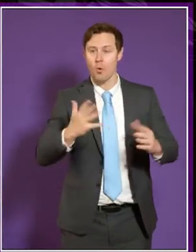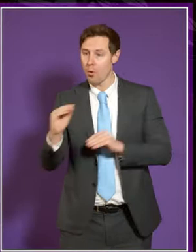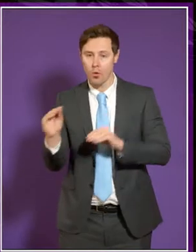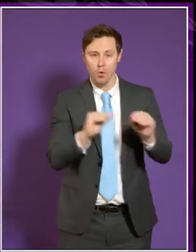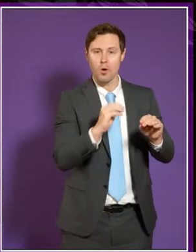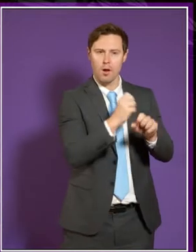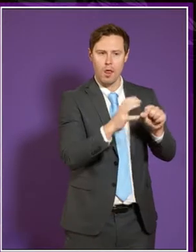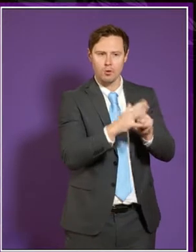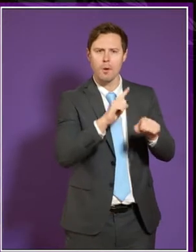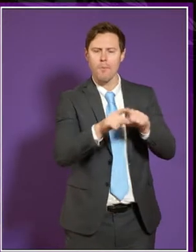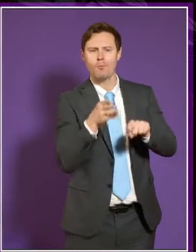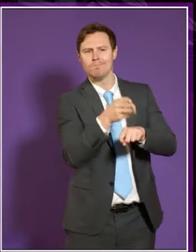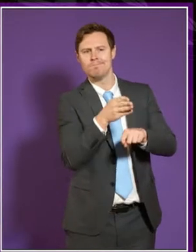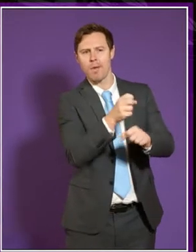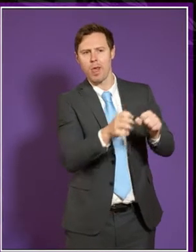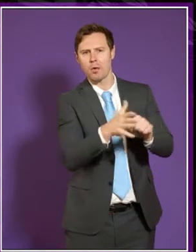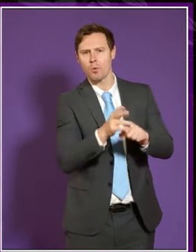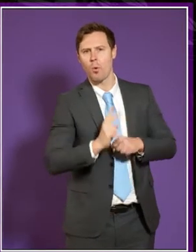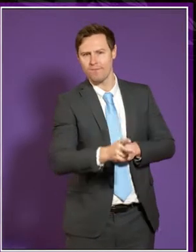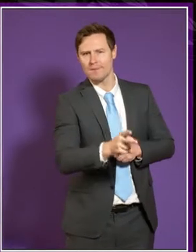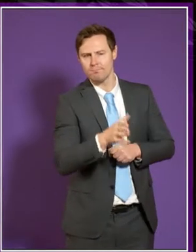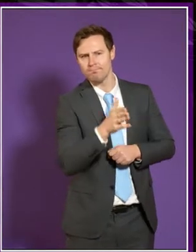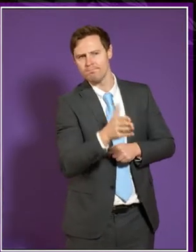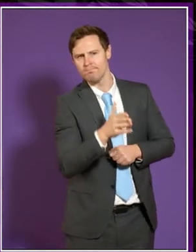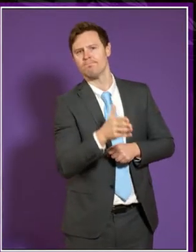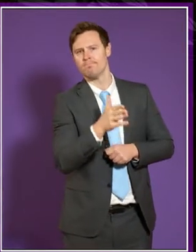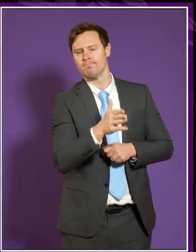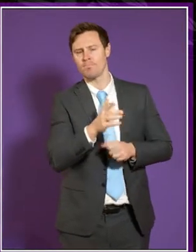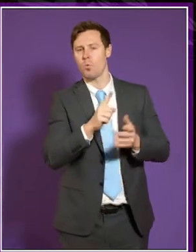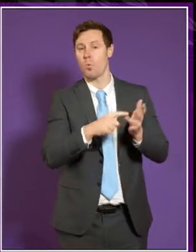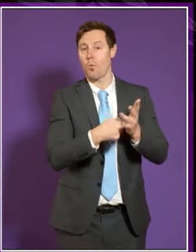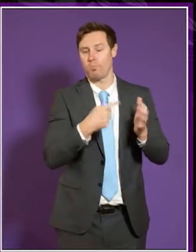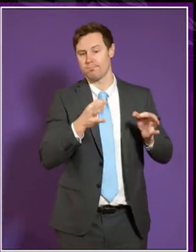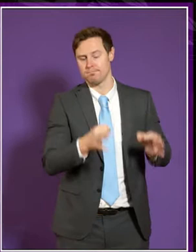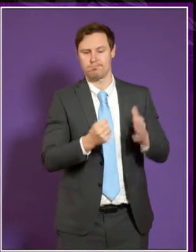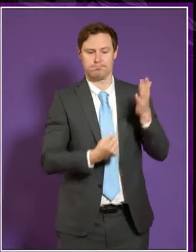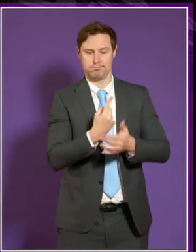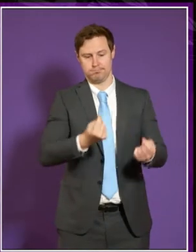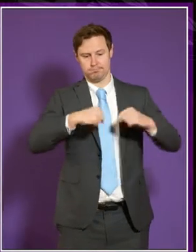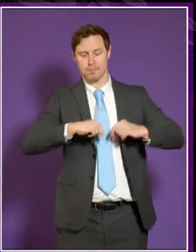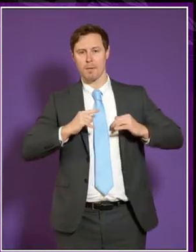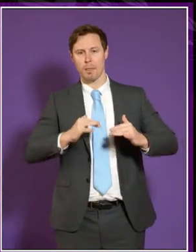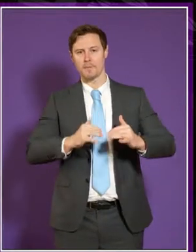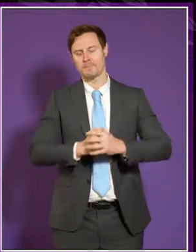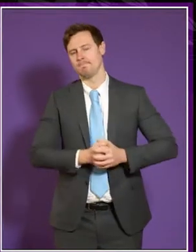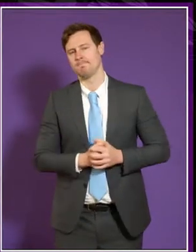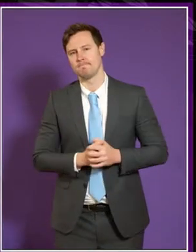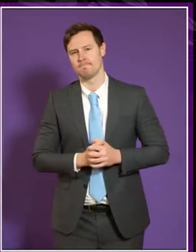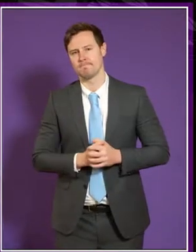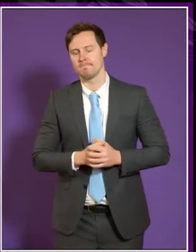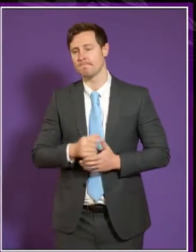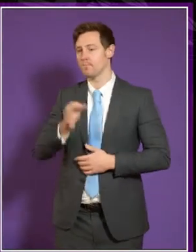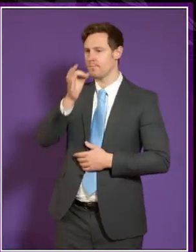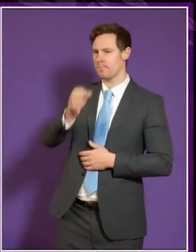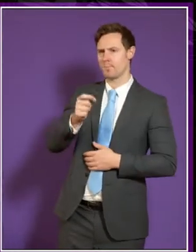I probably go to Glasgow more often than Edinburgh unless it's for an occasion like this. And in your three